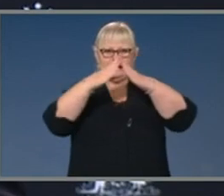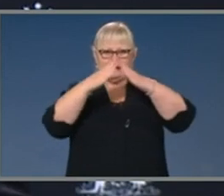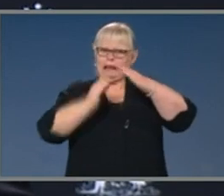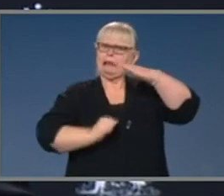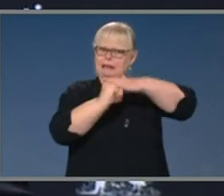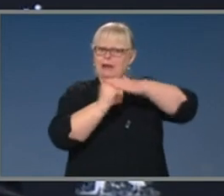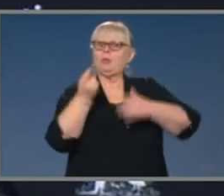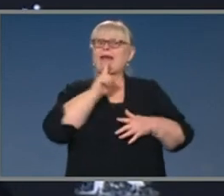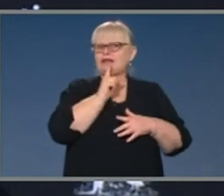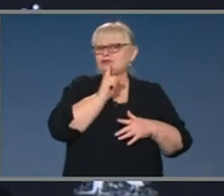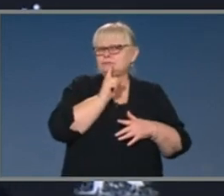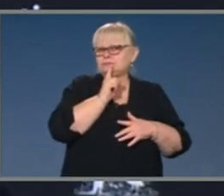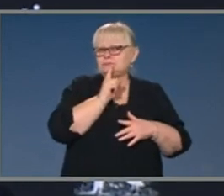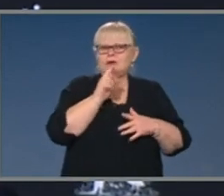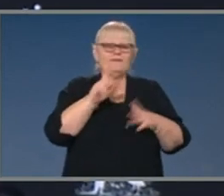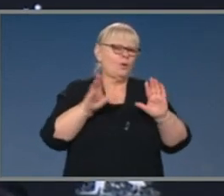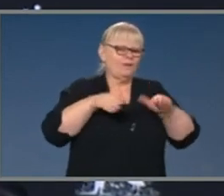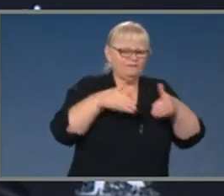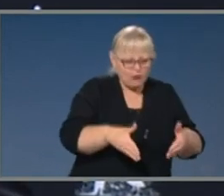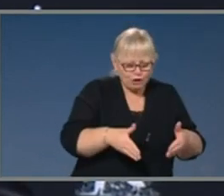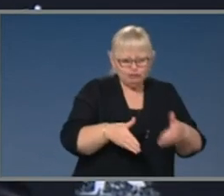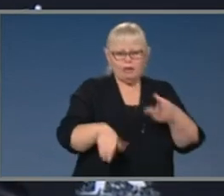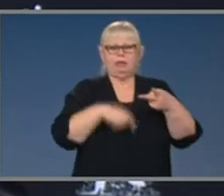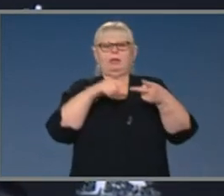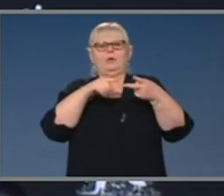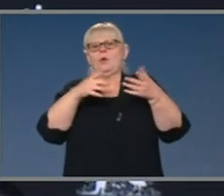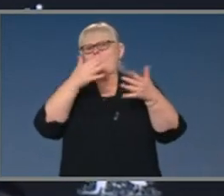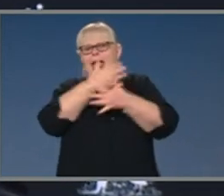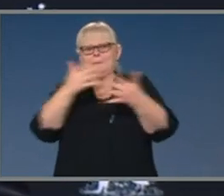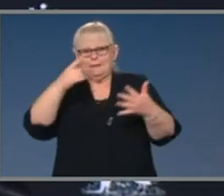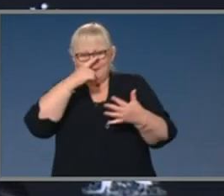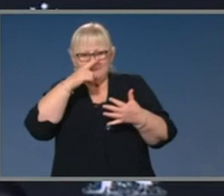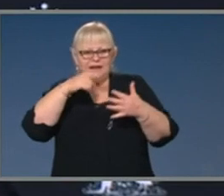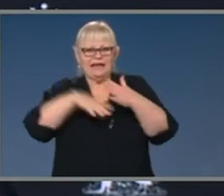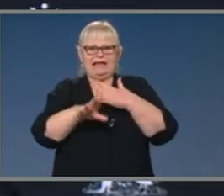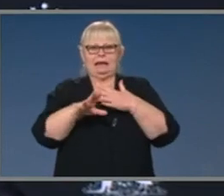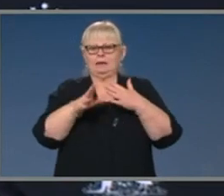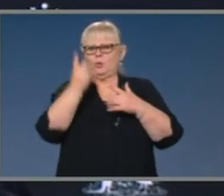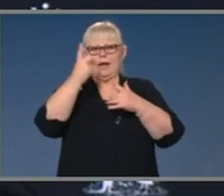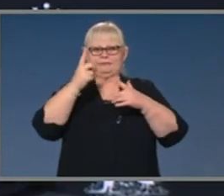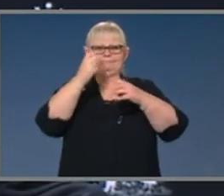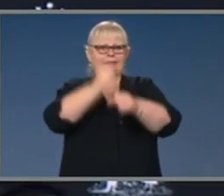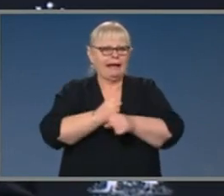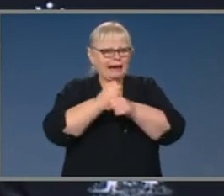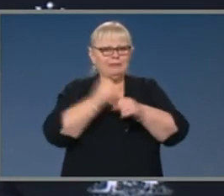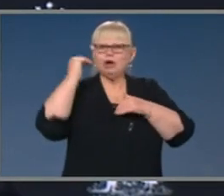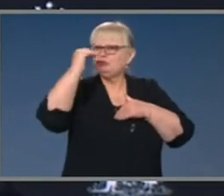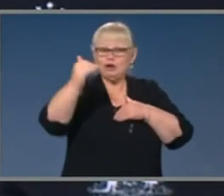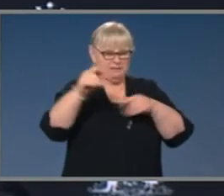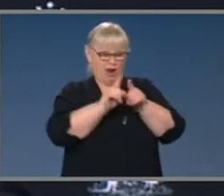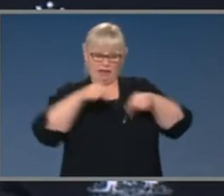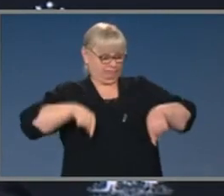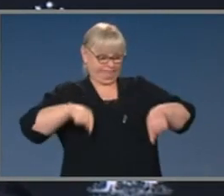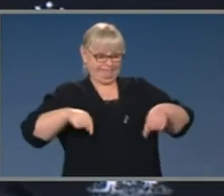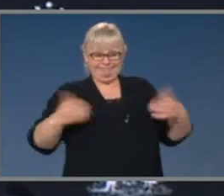And that can be anything from funerals through to the number of people who can be in a premises or even in a room such as this.